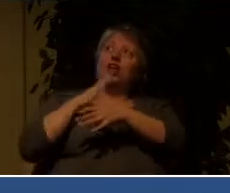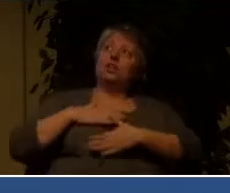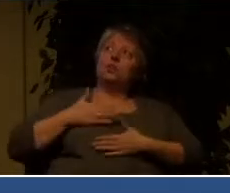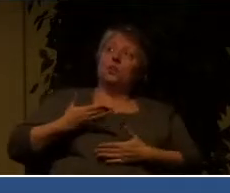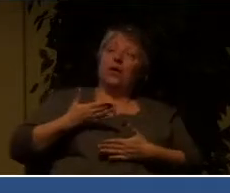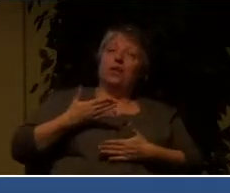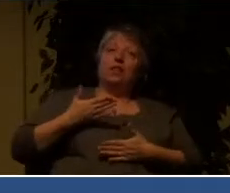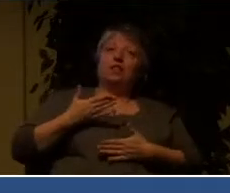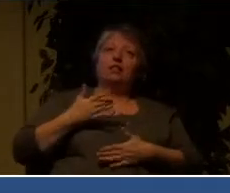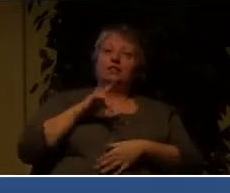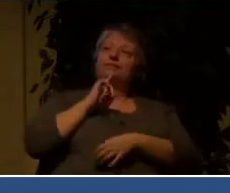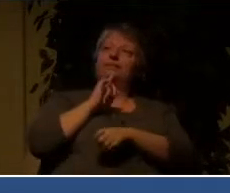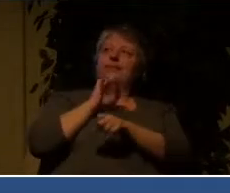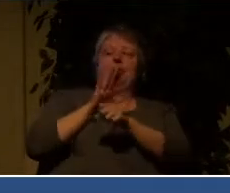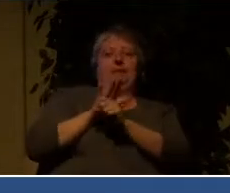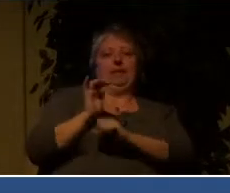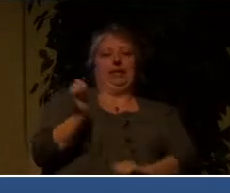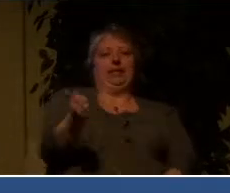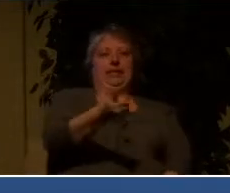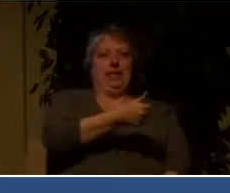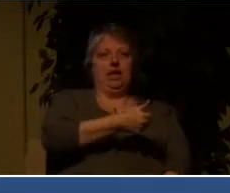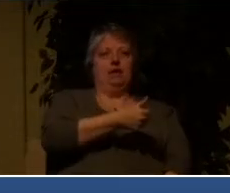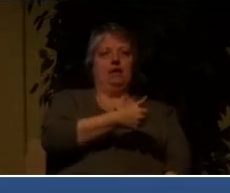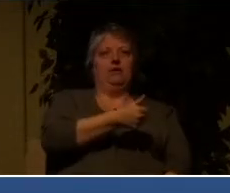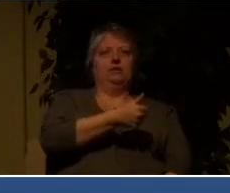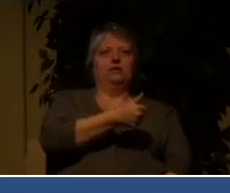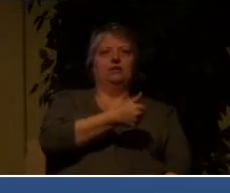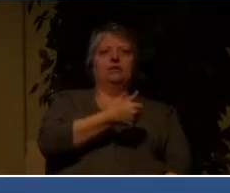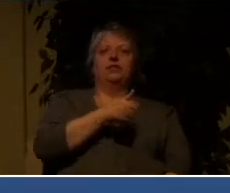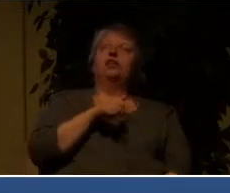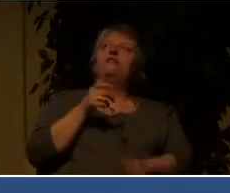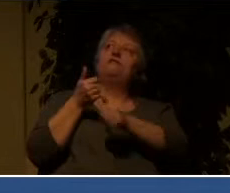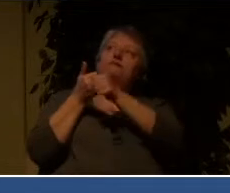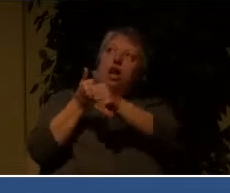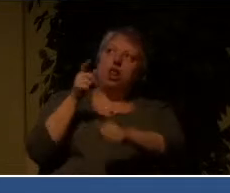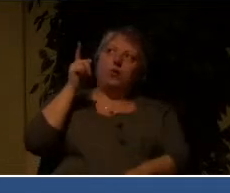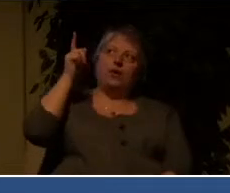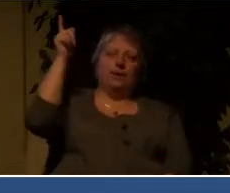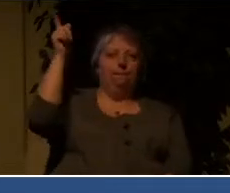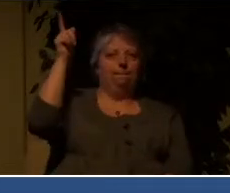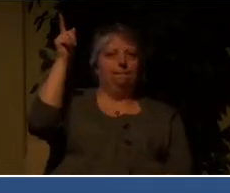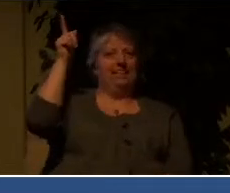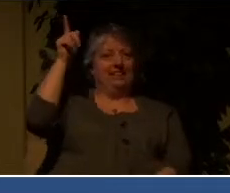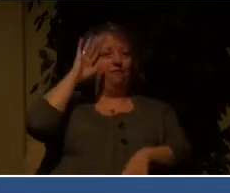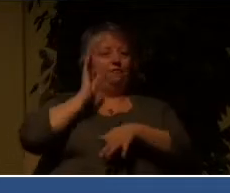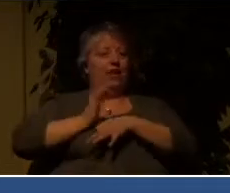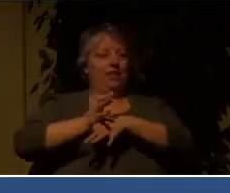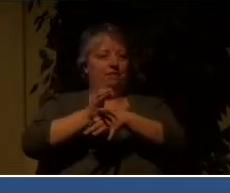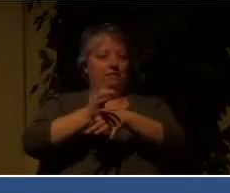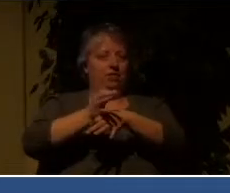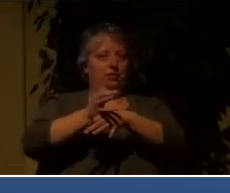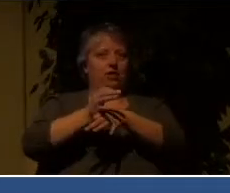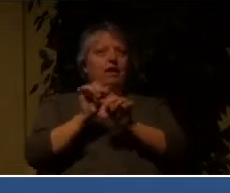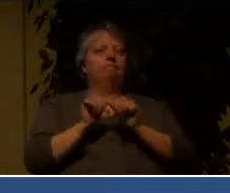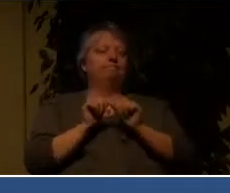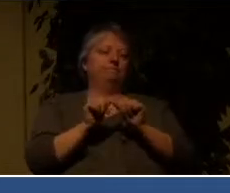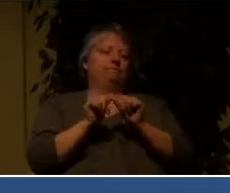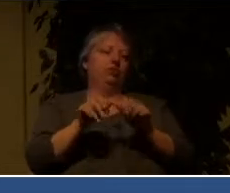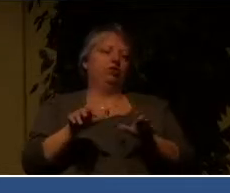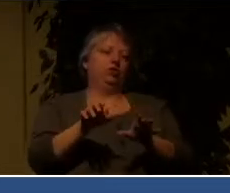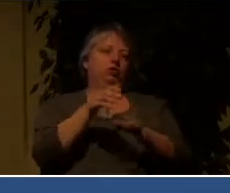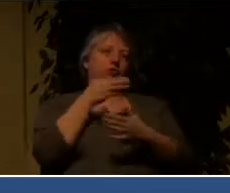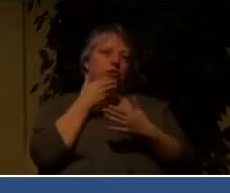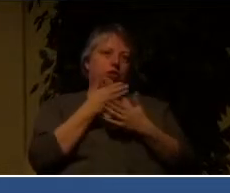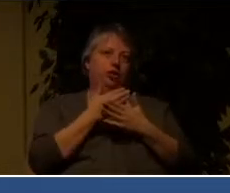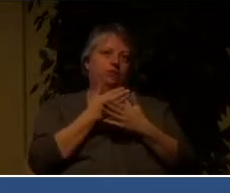continue to do good. Those who suffer according to God's will should commit themselves